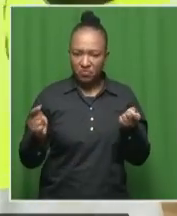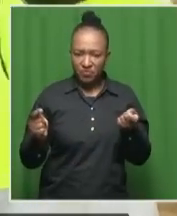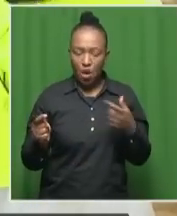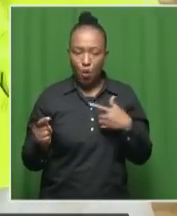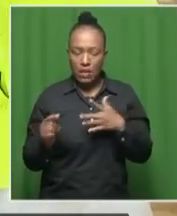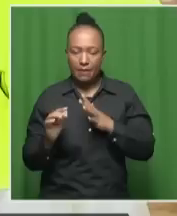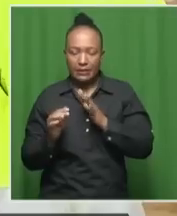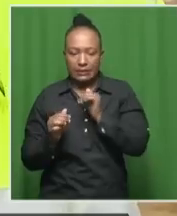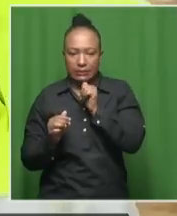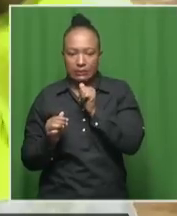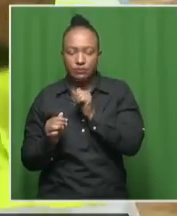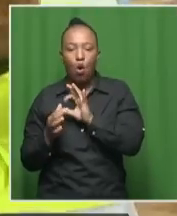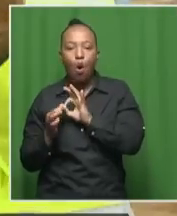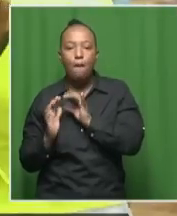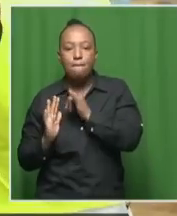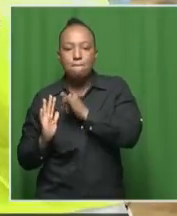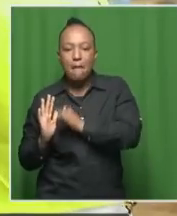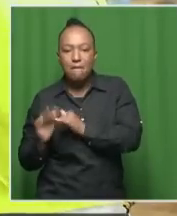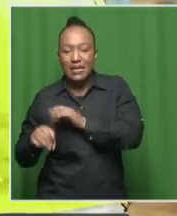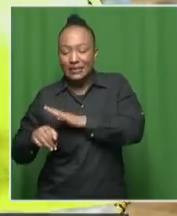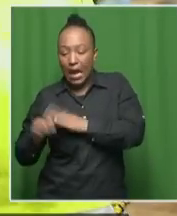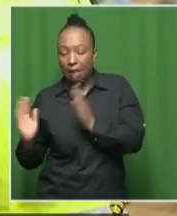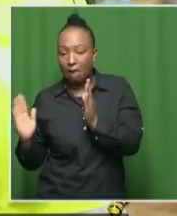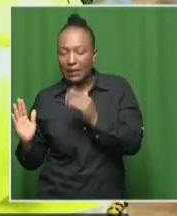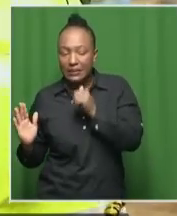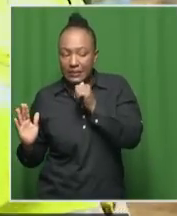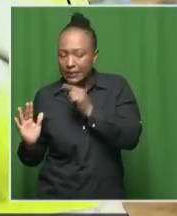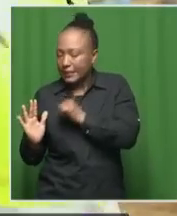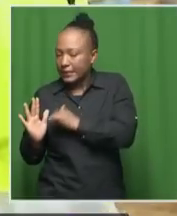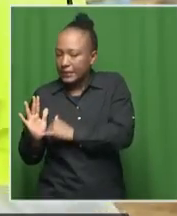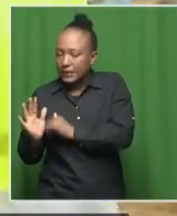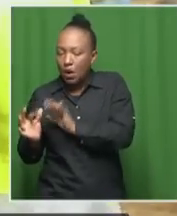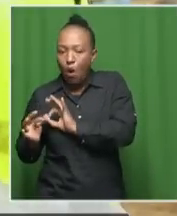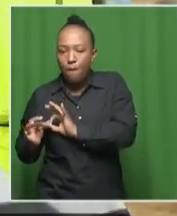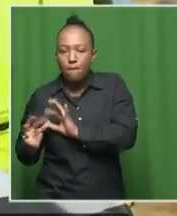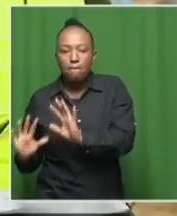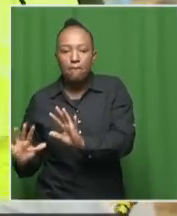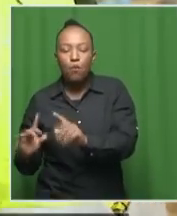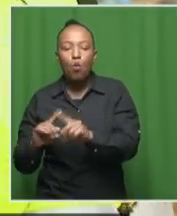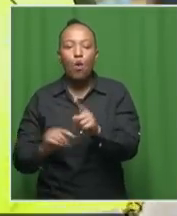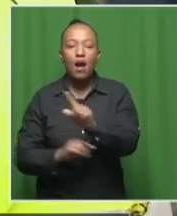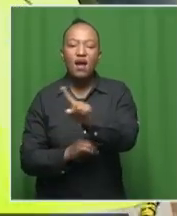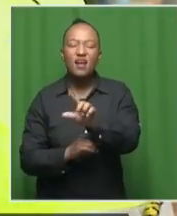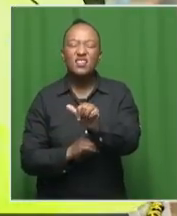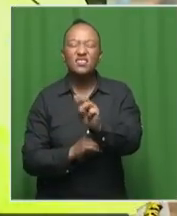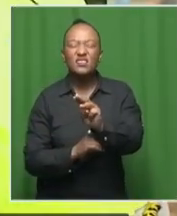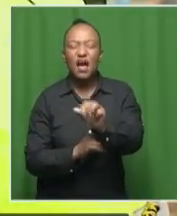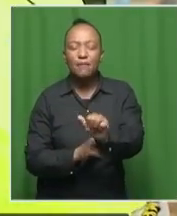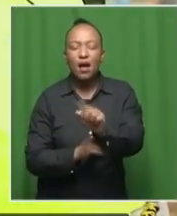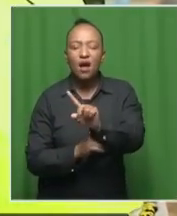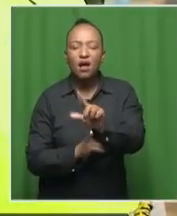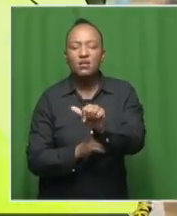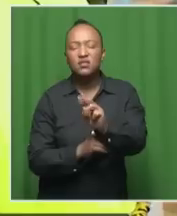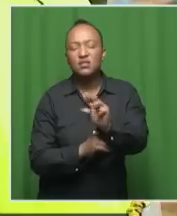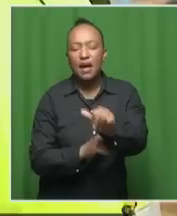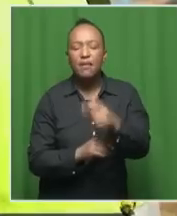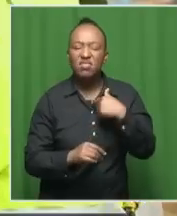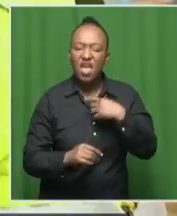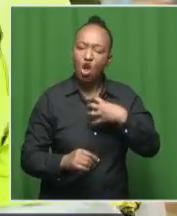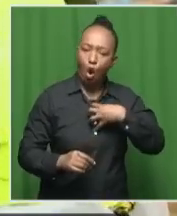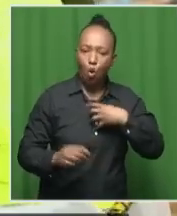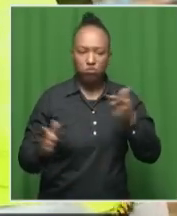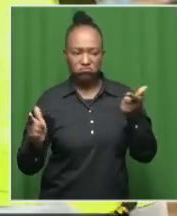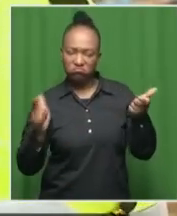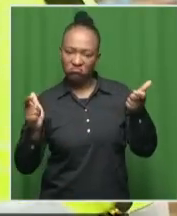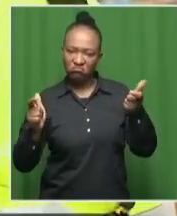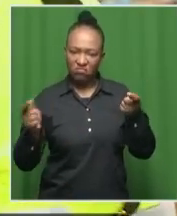indoors, you know, at a certain time, because after that, the Zamazamas are the ones who own this territory. So, the